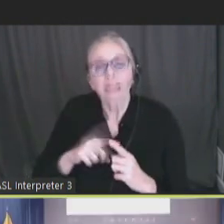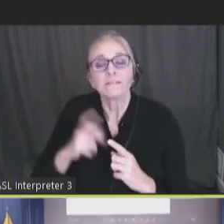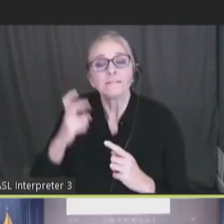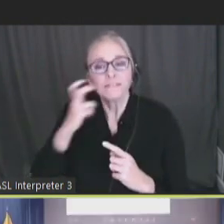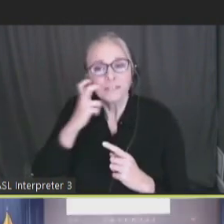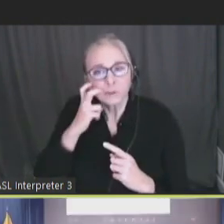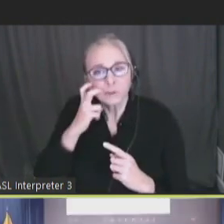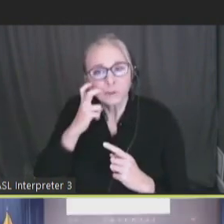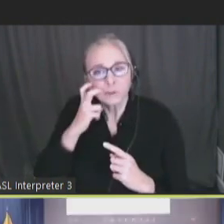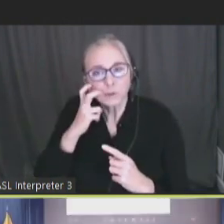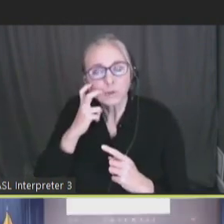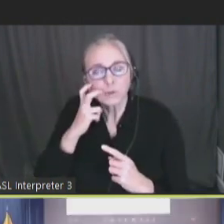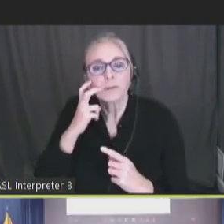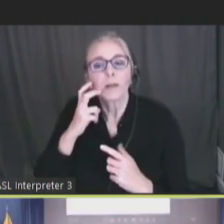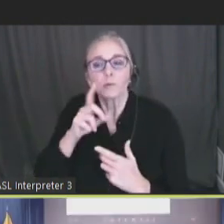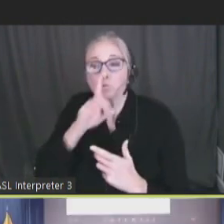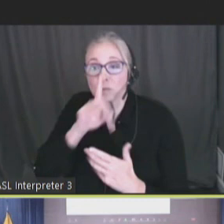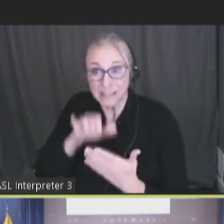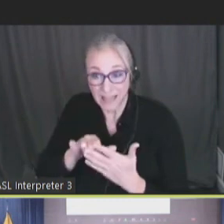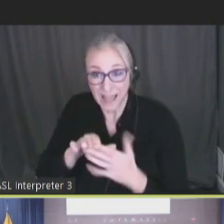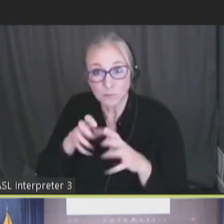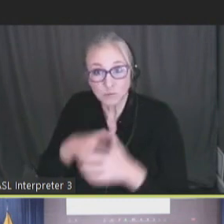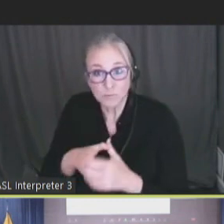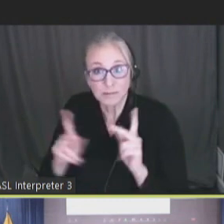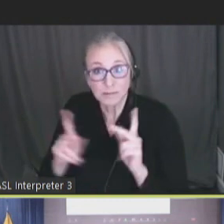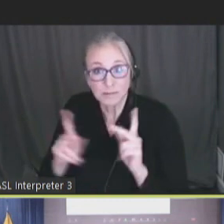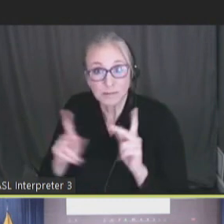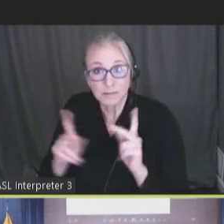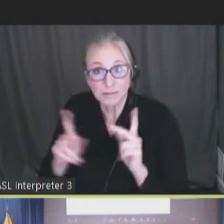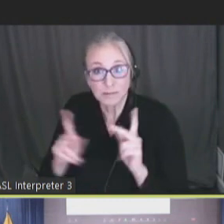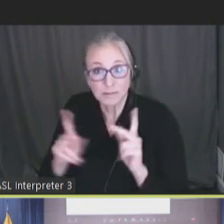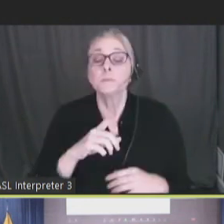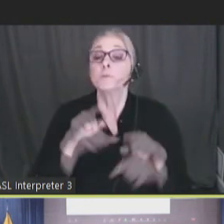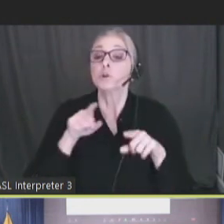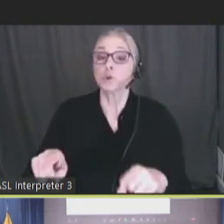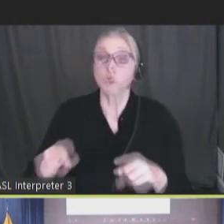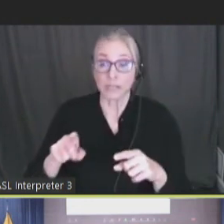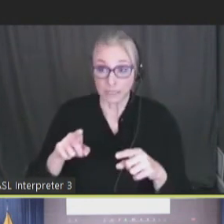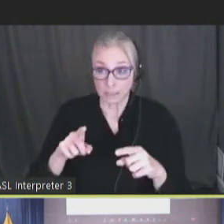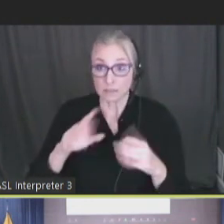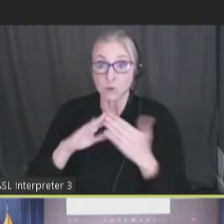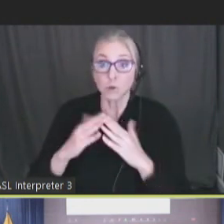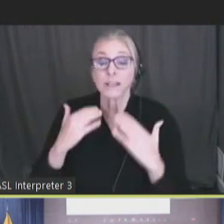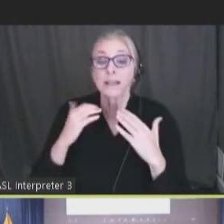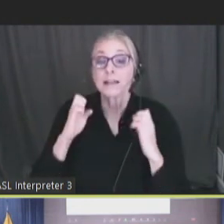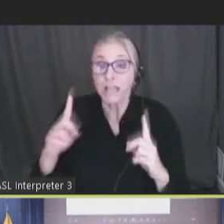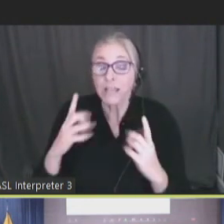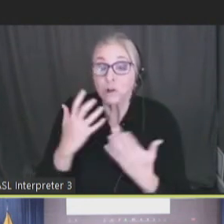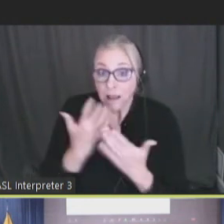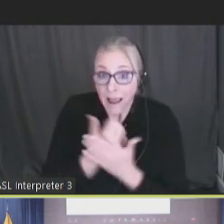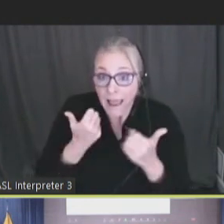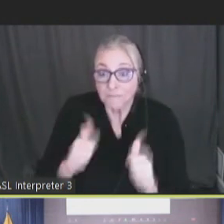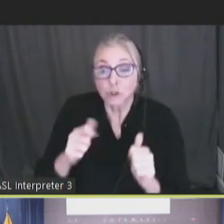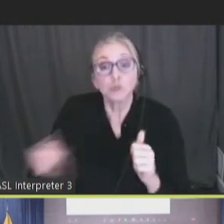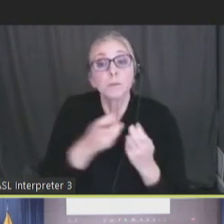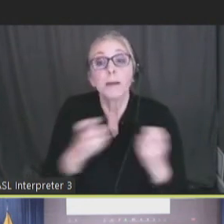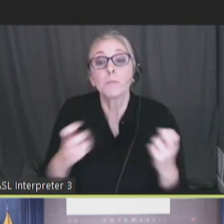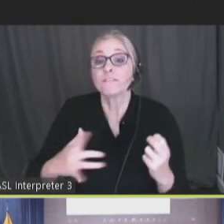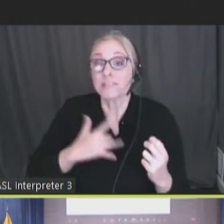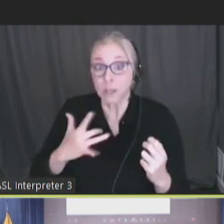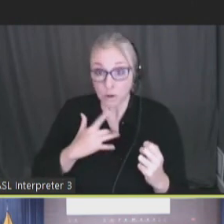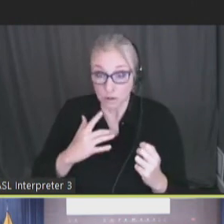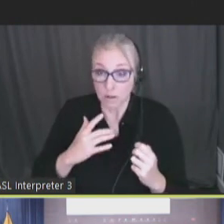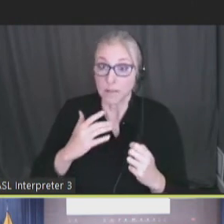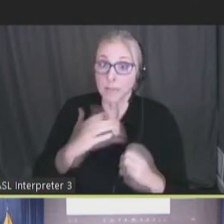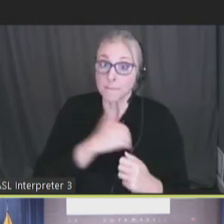subset community with people with disabilities. During the community educational efforts, did the members of the panel find that members and caregivers